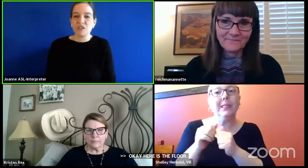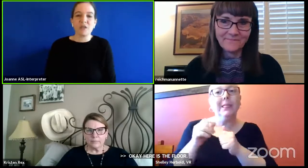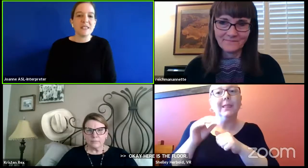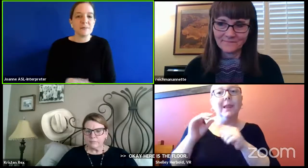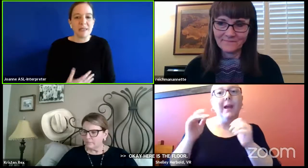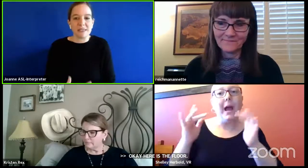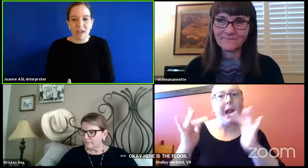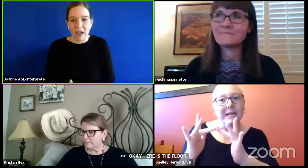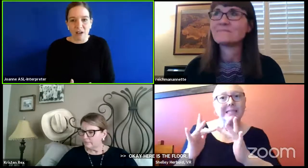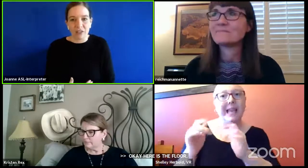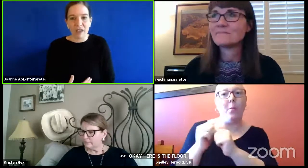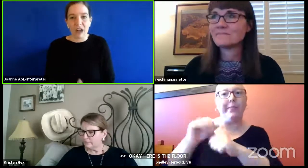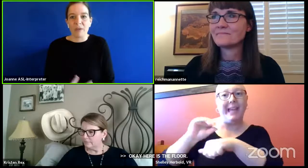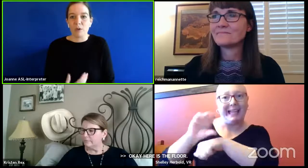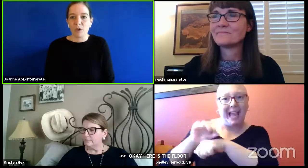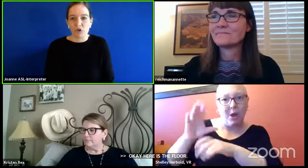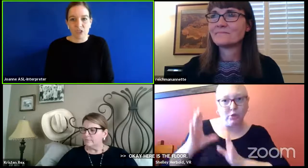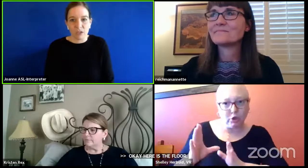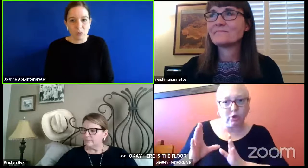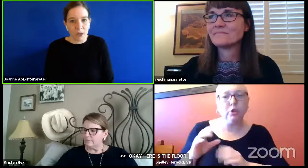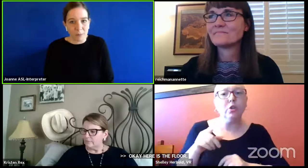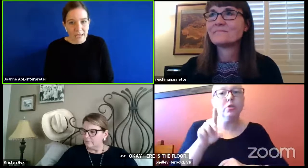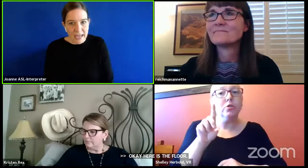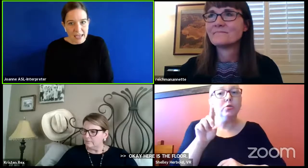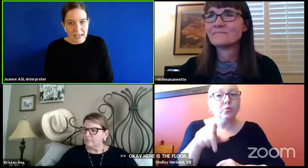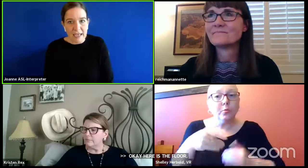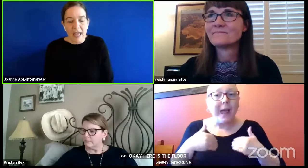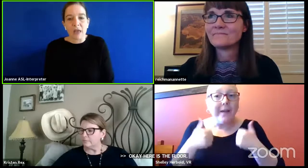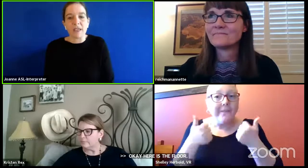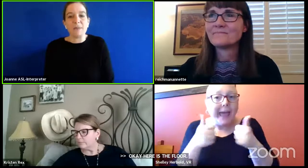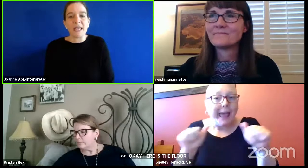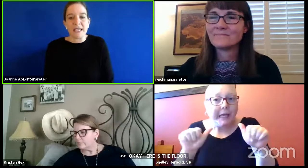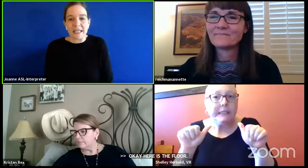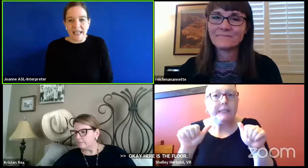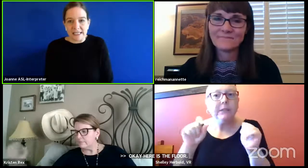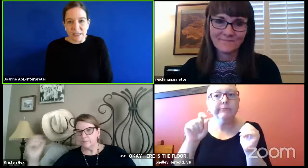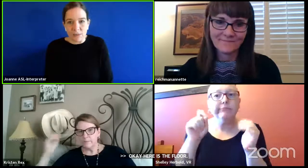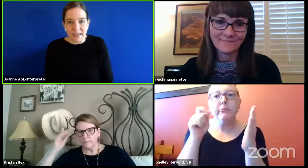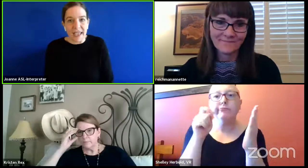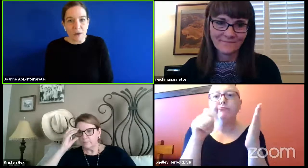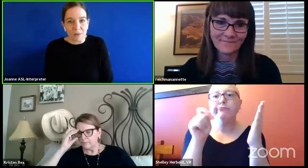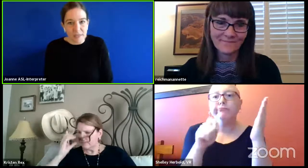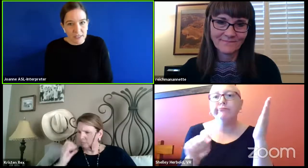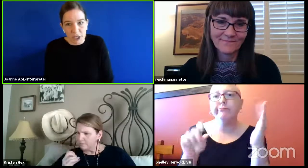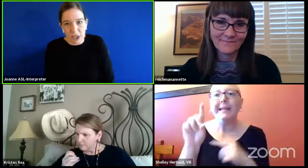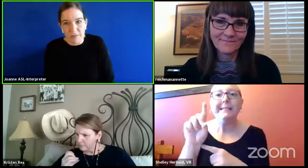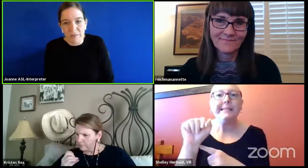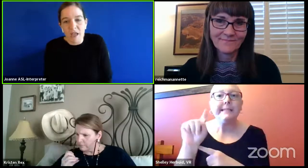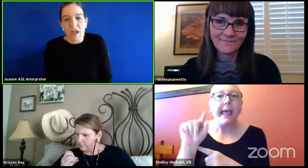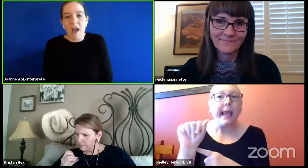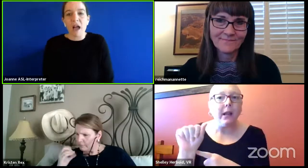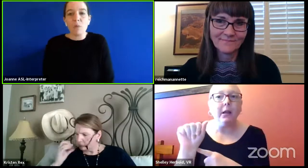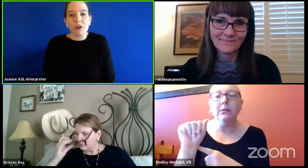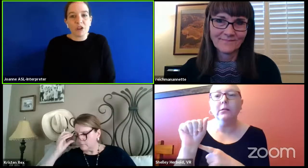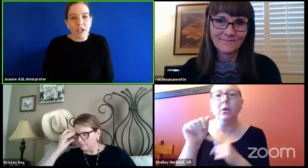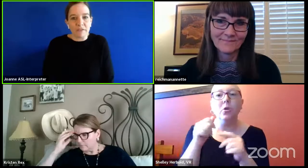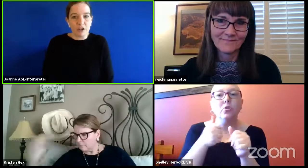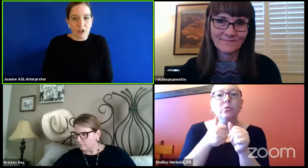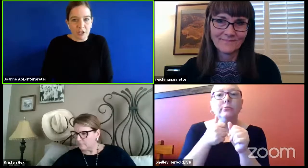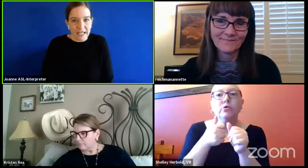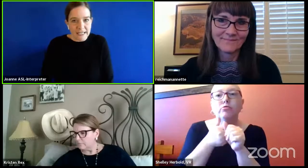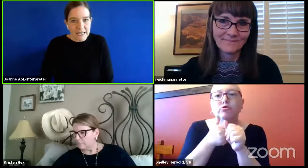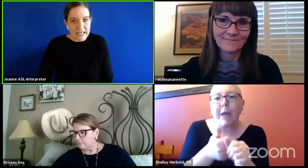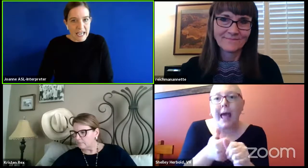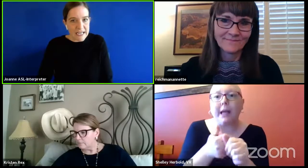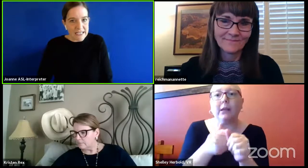students, mental health, their emotional wellbeing, being connected with a counselor. I'm wondering